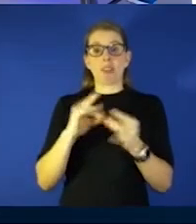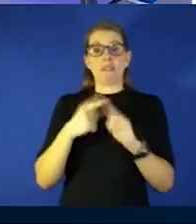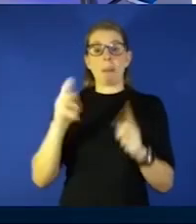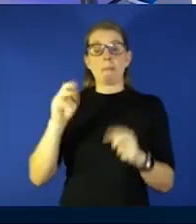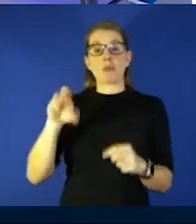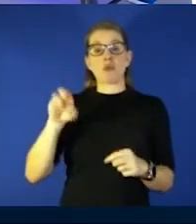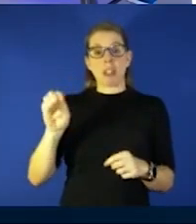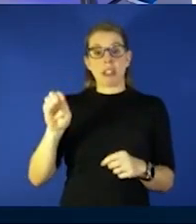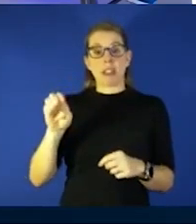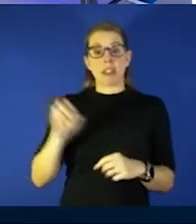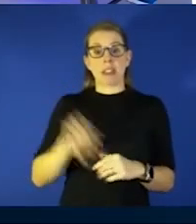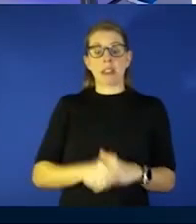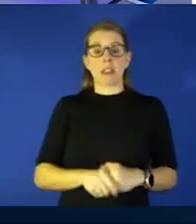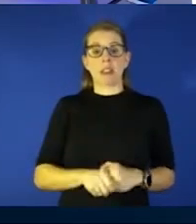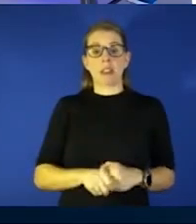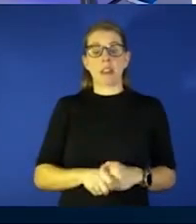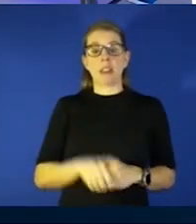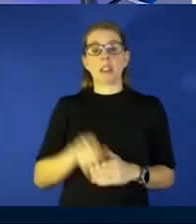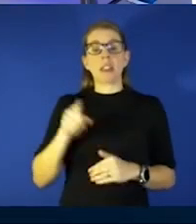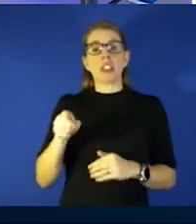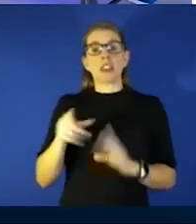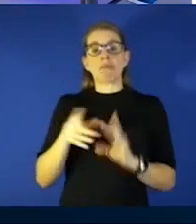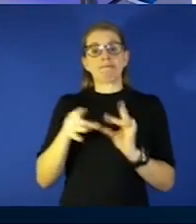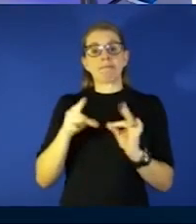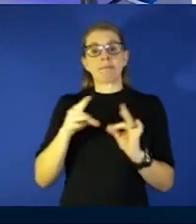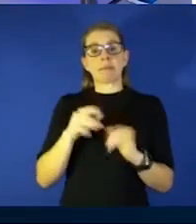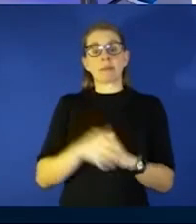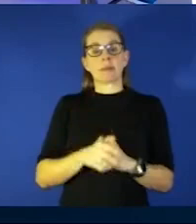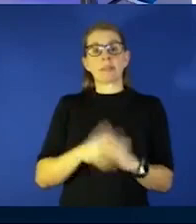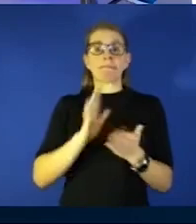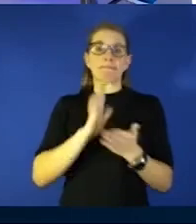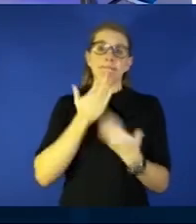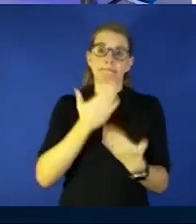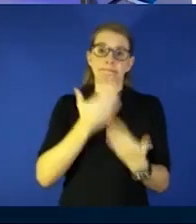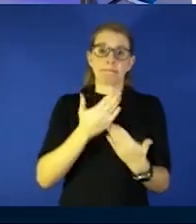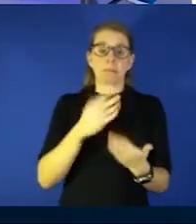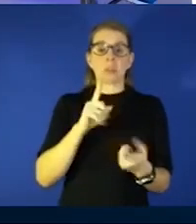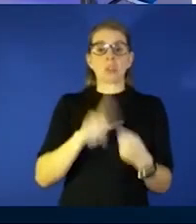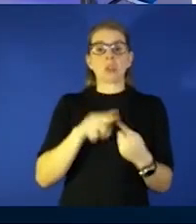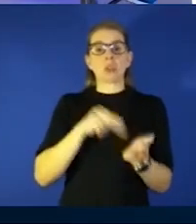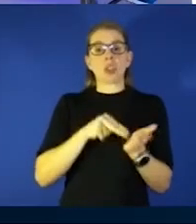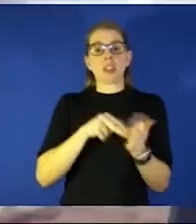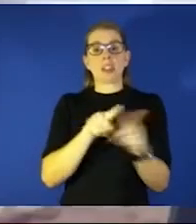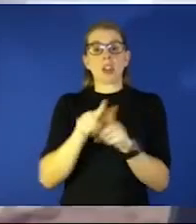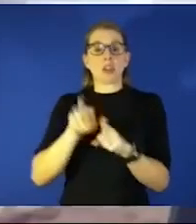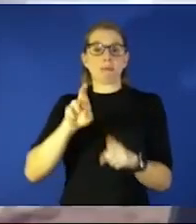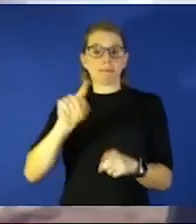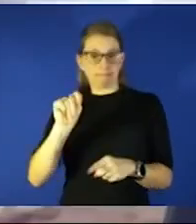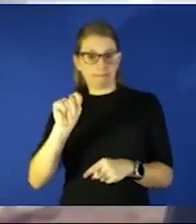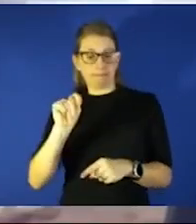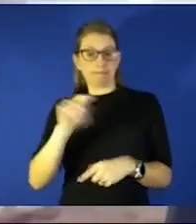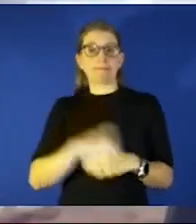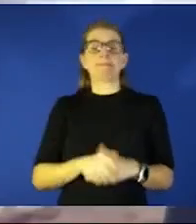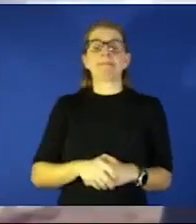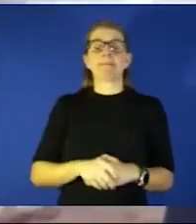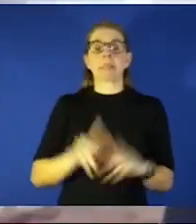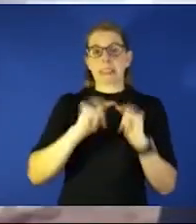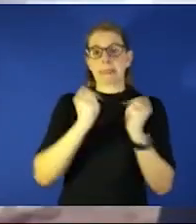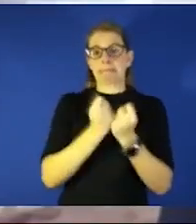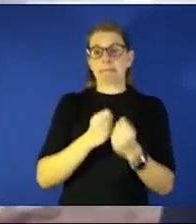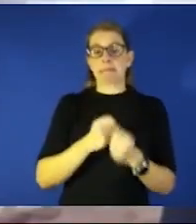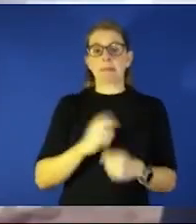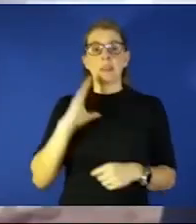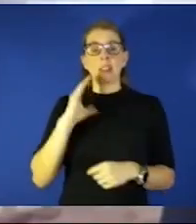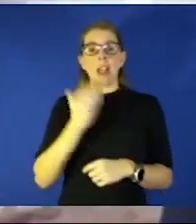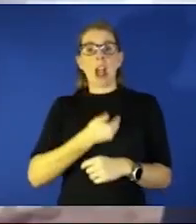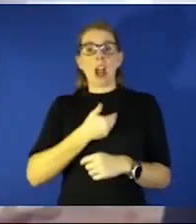she said thank you so much for talking about and to our nurses and respiratory therapists so our viewers are also acknowledging